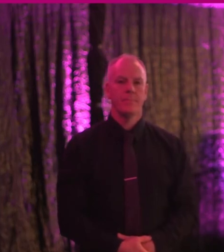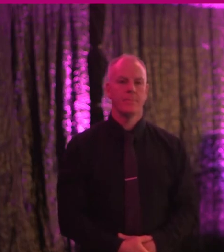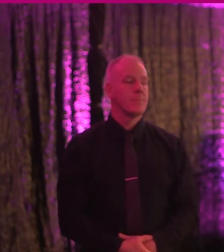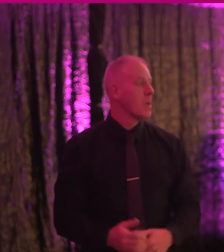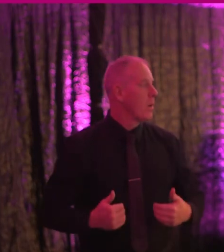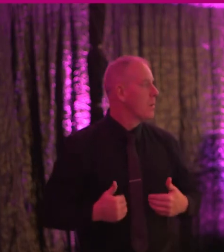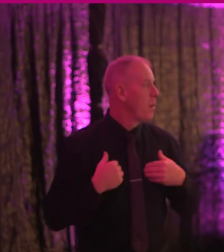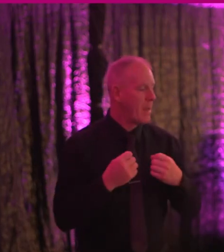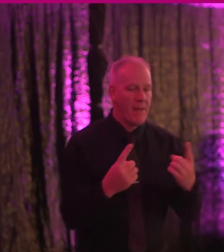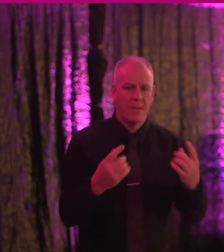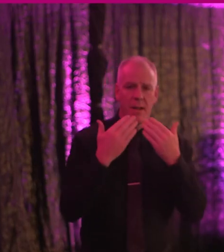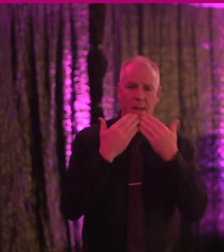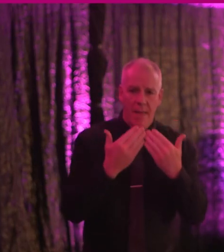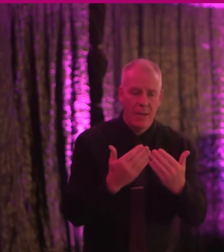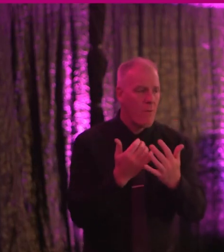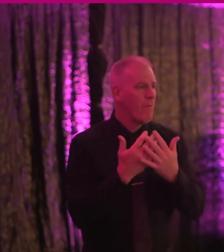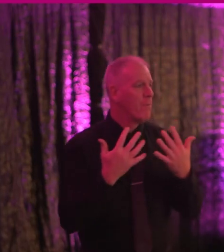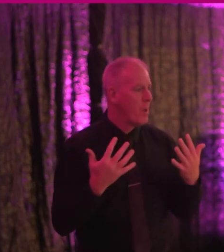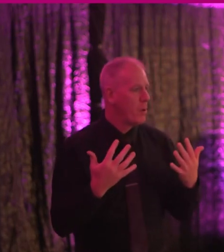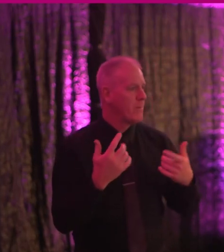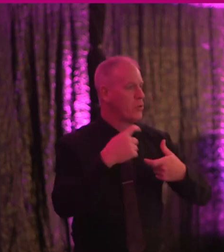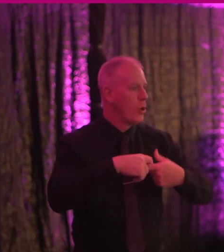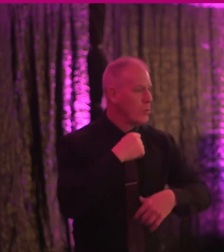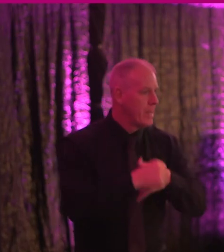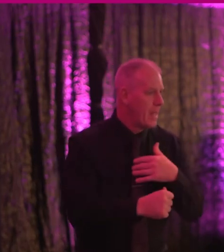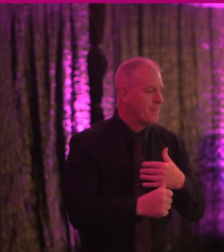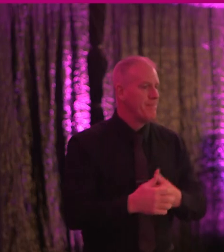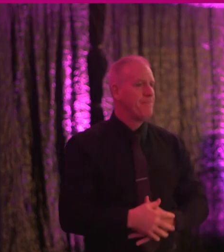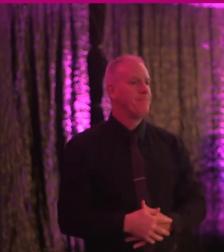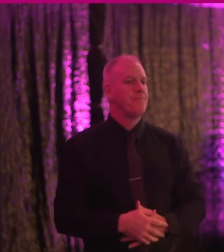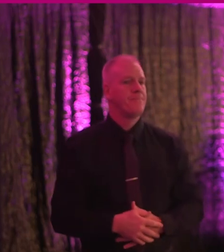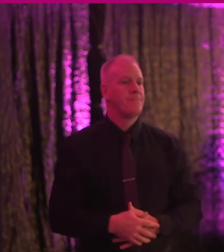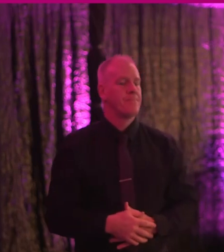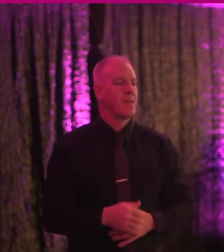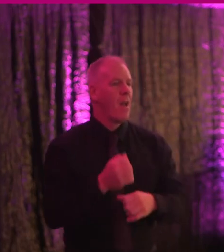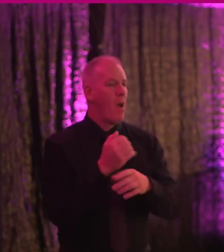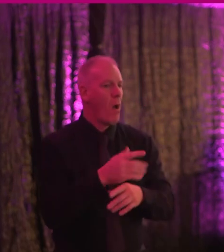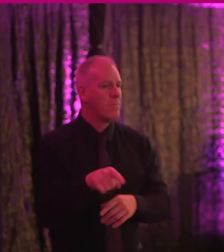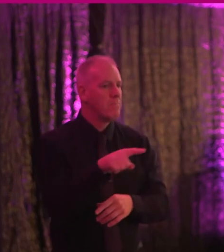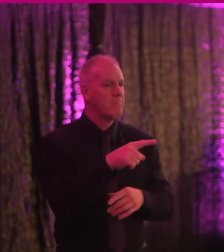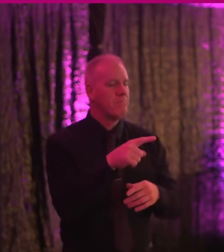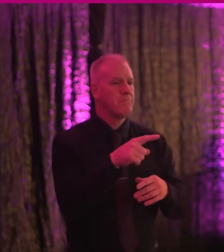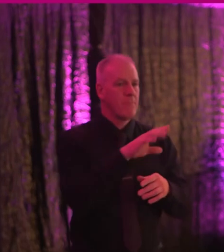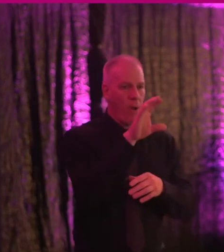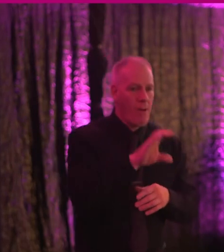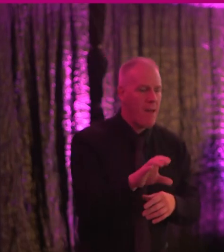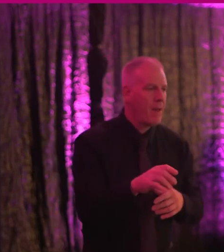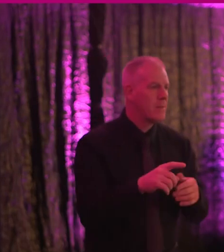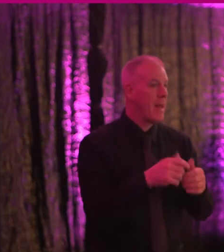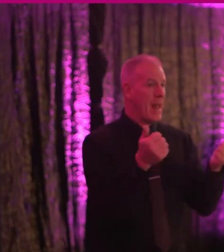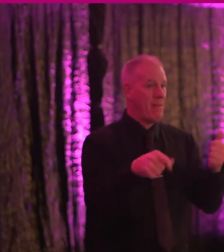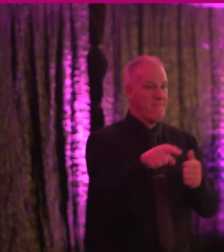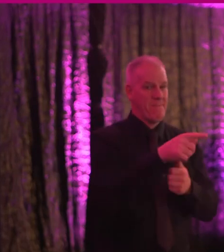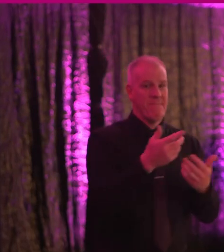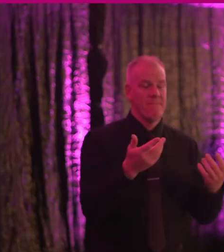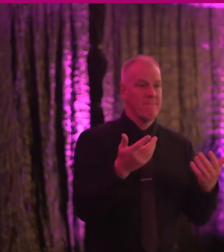Good morning, everybody, and thank you very much for joining us here this morning and for all of the people that are online. And for anybody